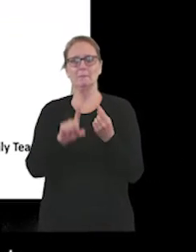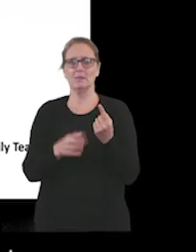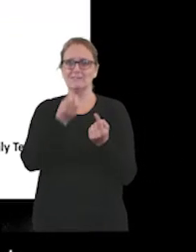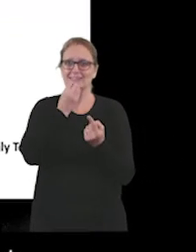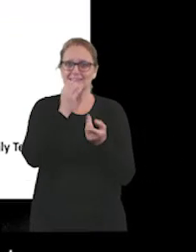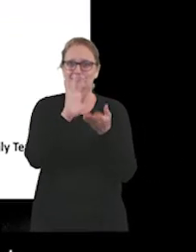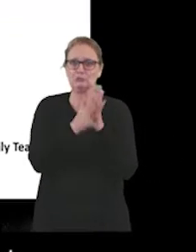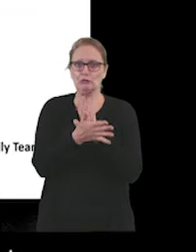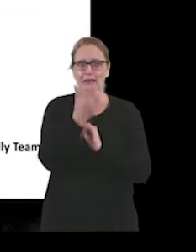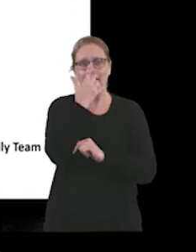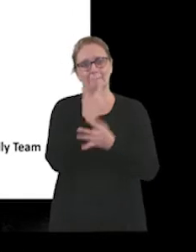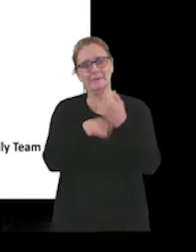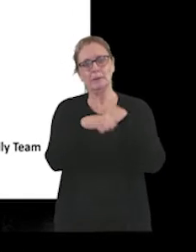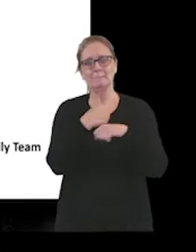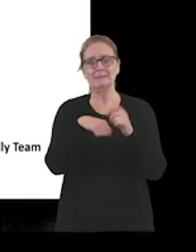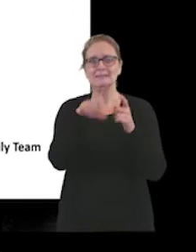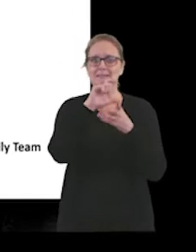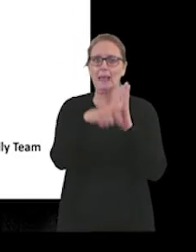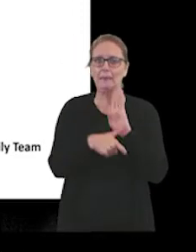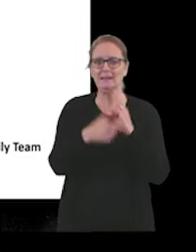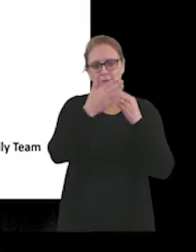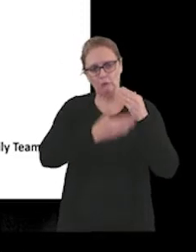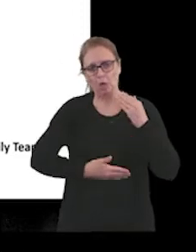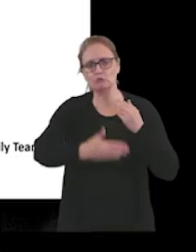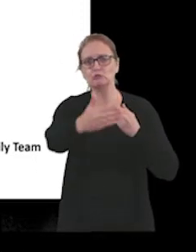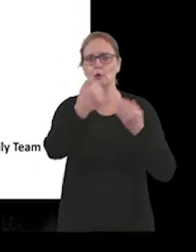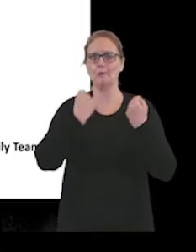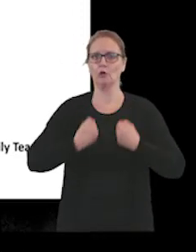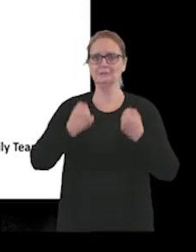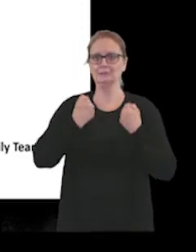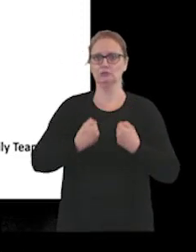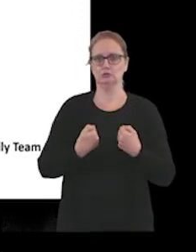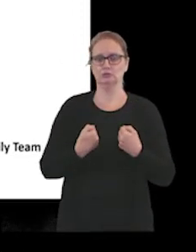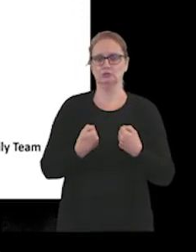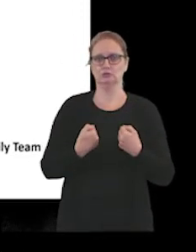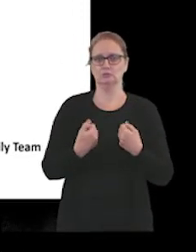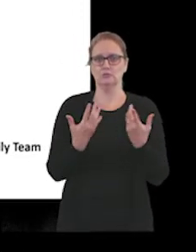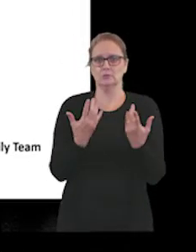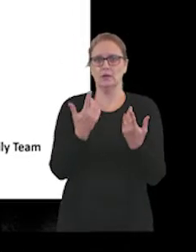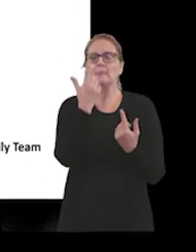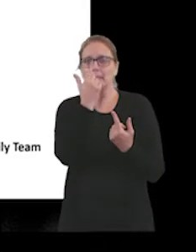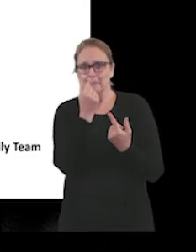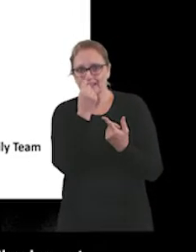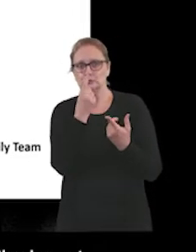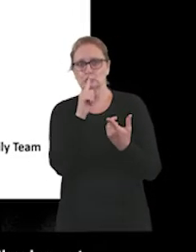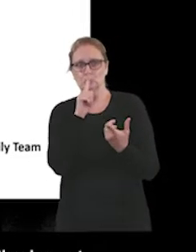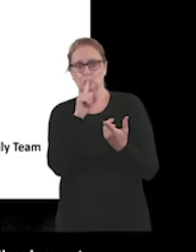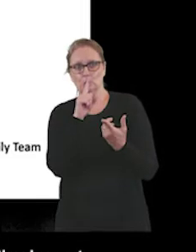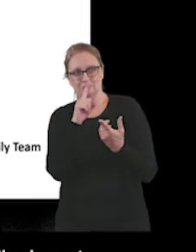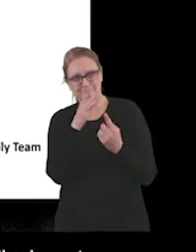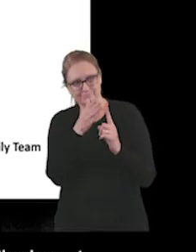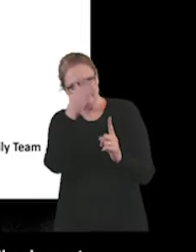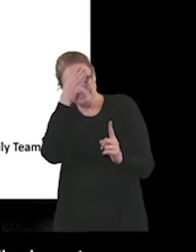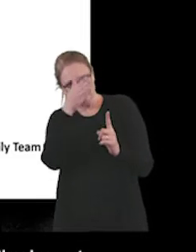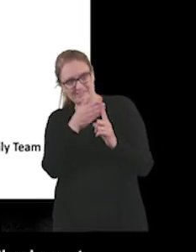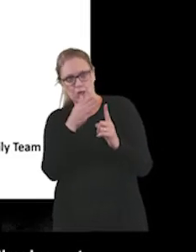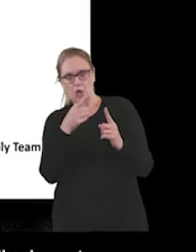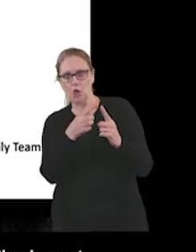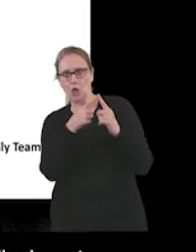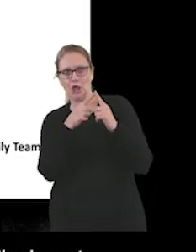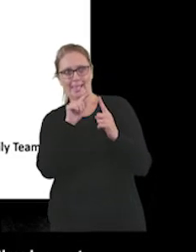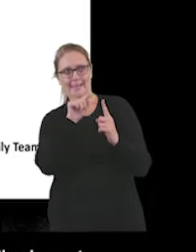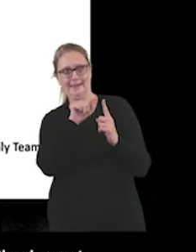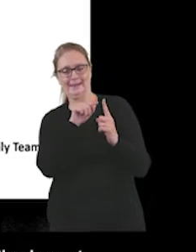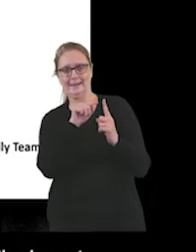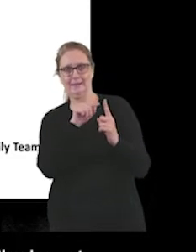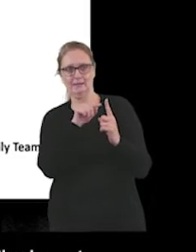a very disabling long term condition and the ability to get in early, I think, will have a